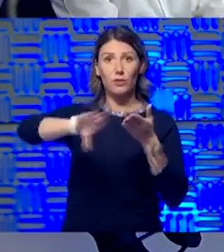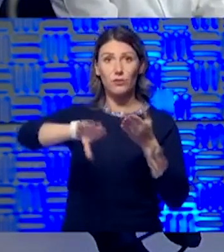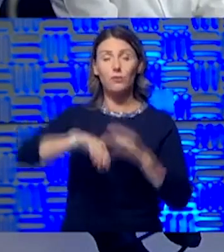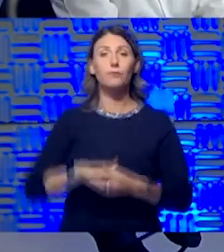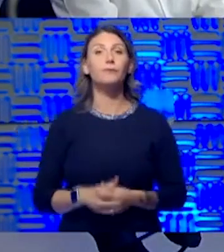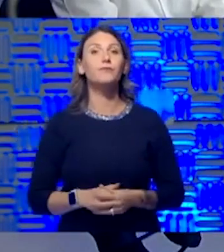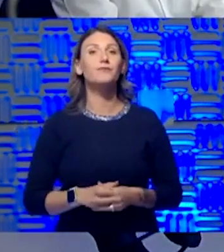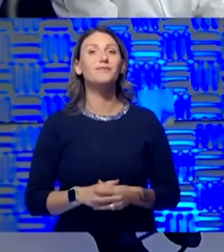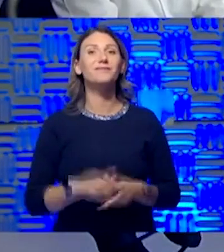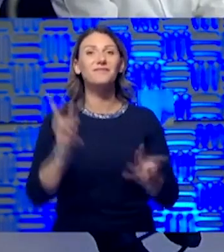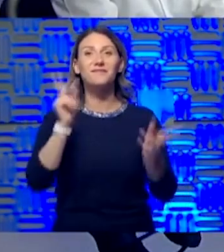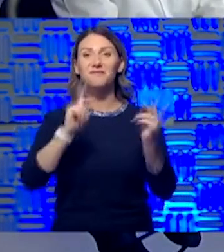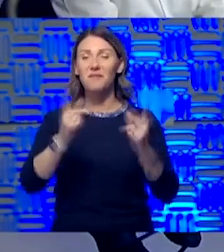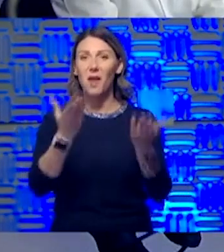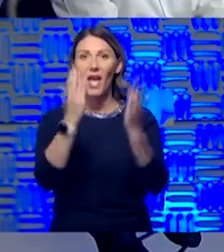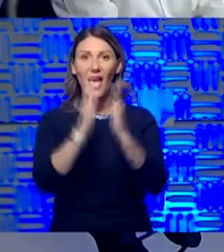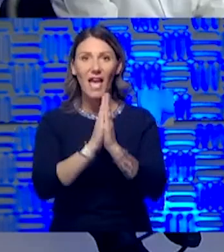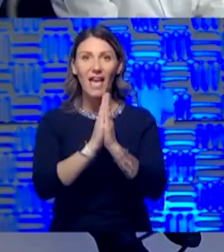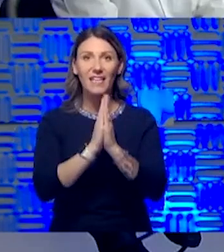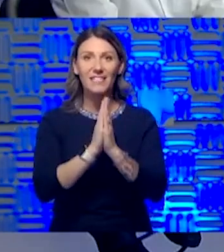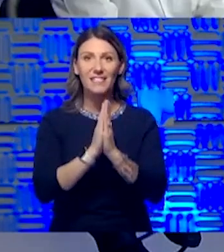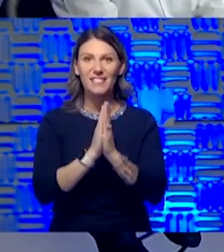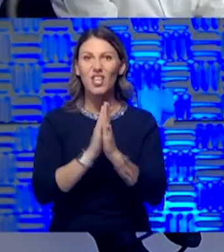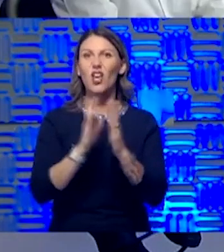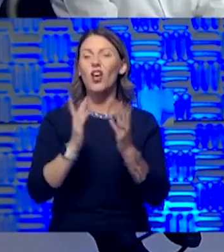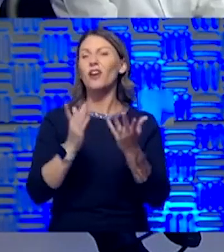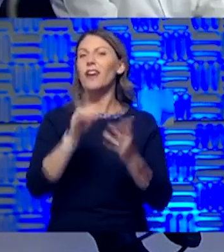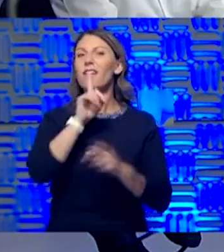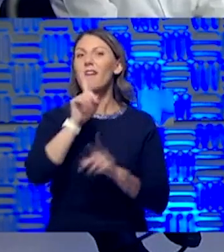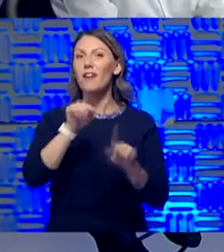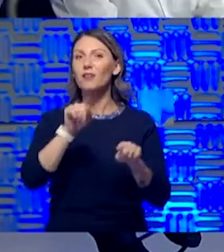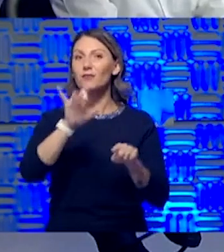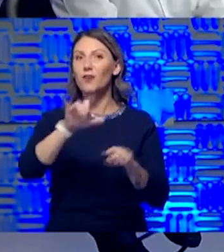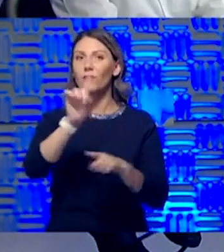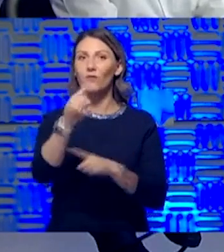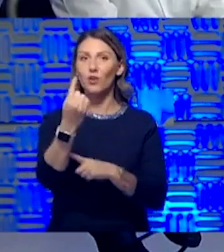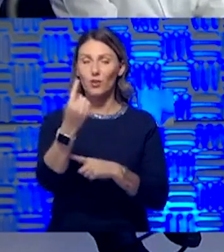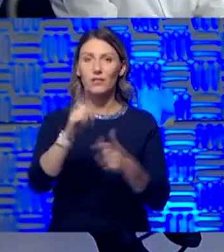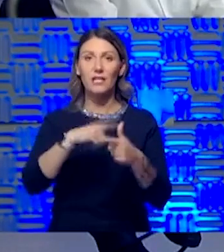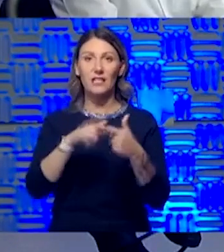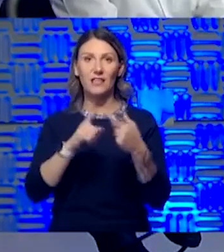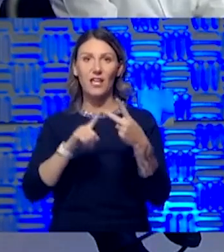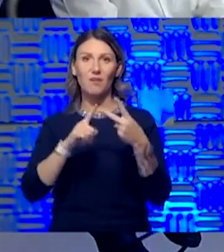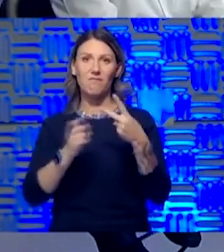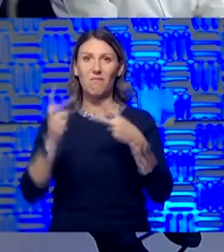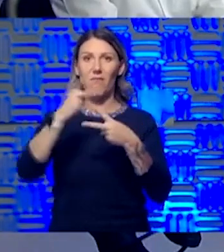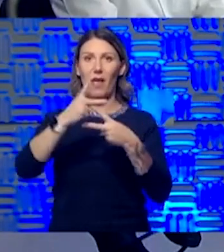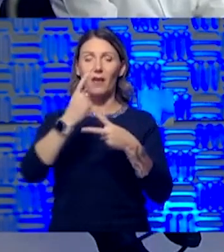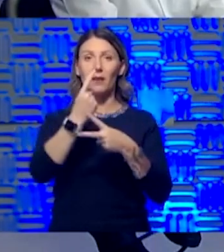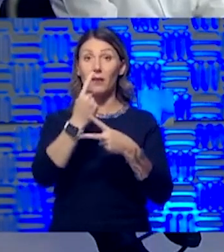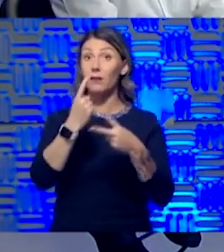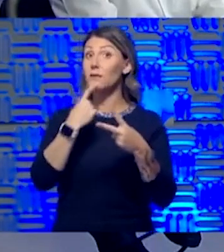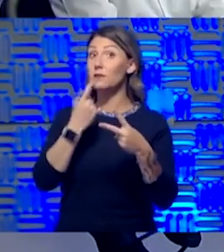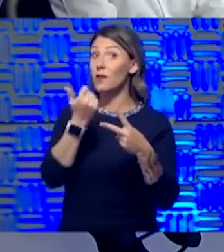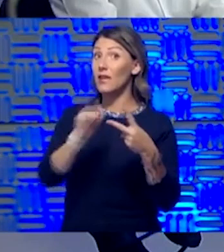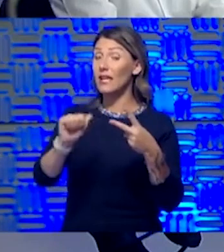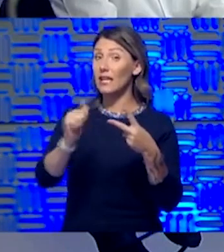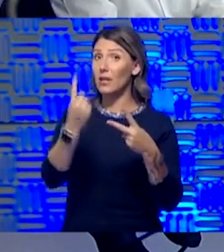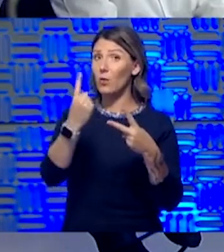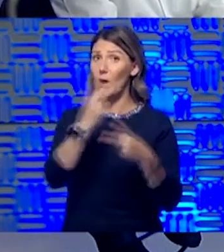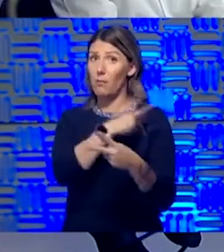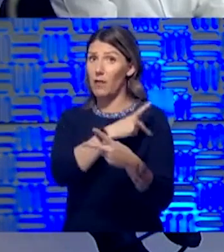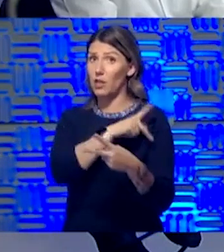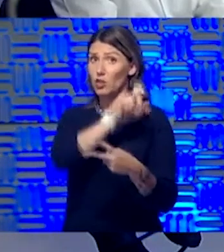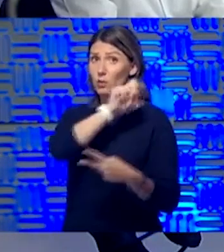who are on the front lines and say, I'm going to take that one first, then I'll circle back to the first one. Readmissions after discharges of patients coming